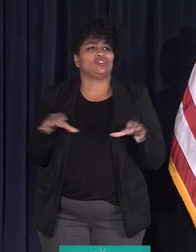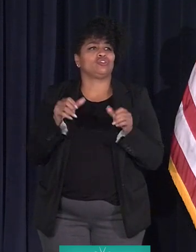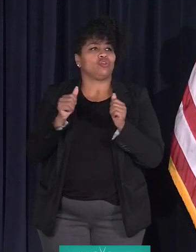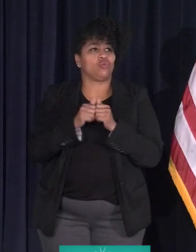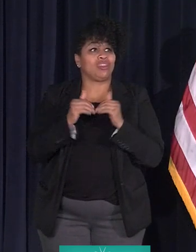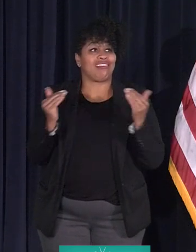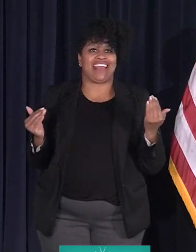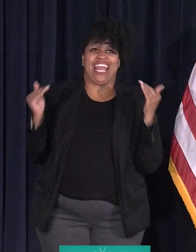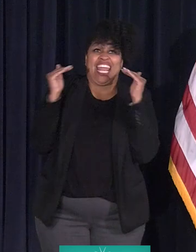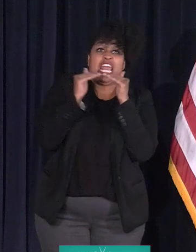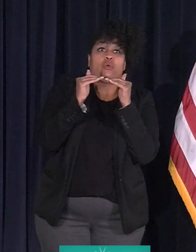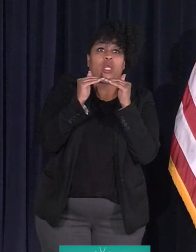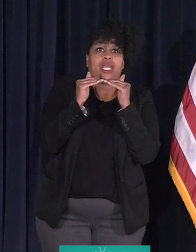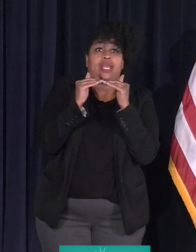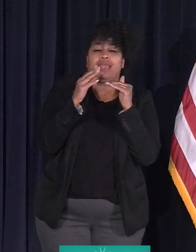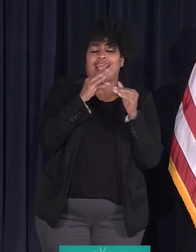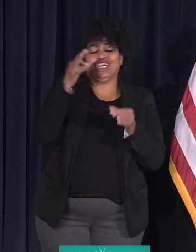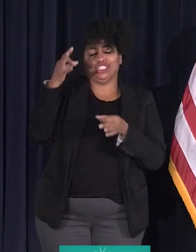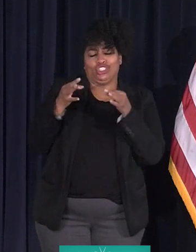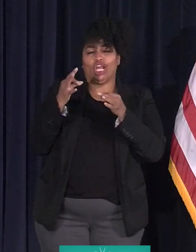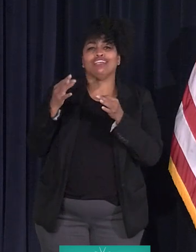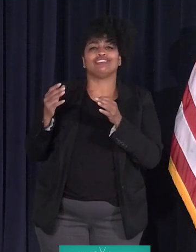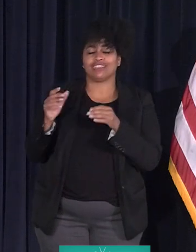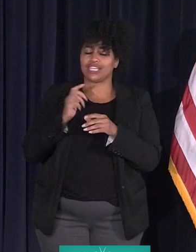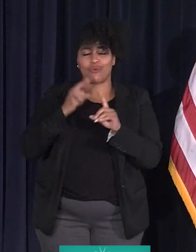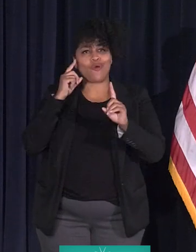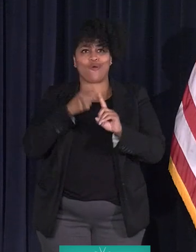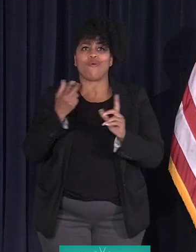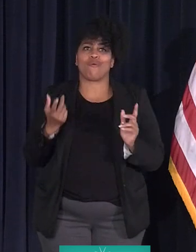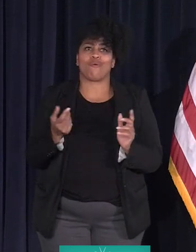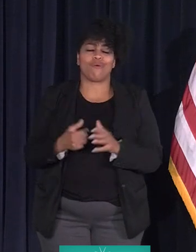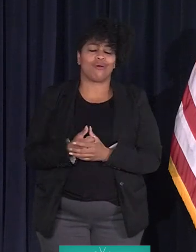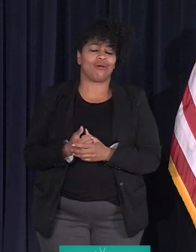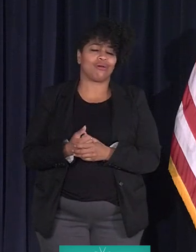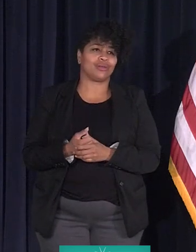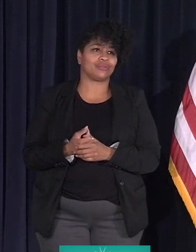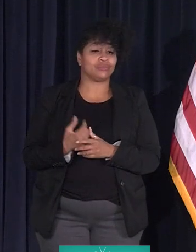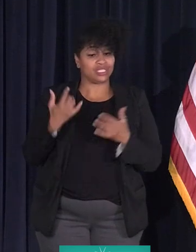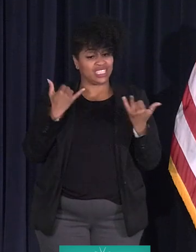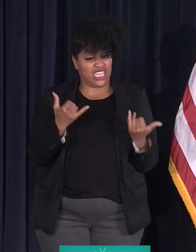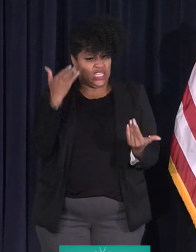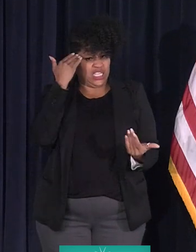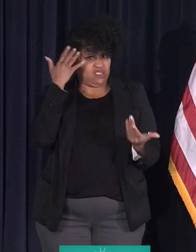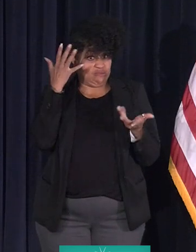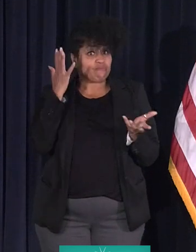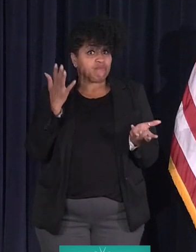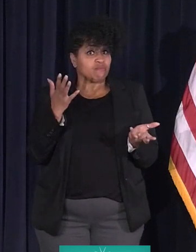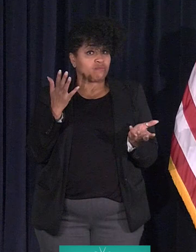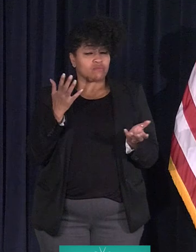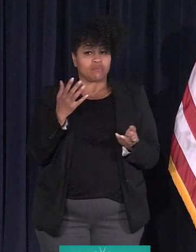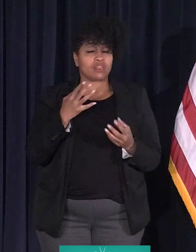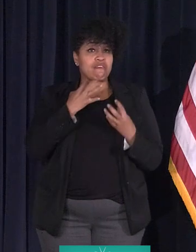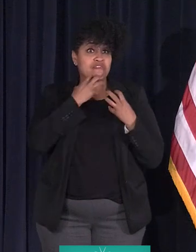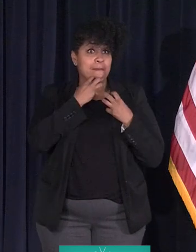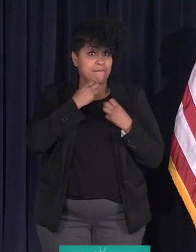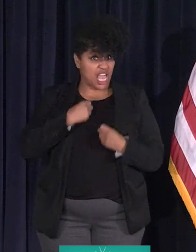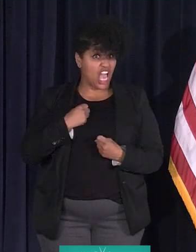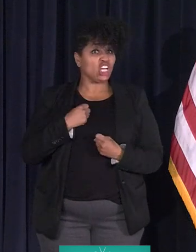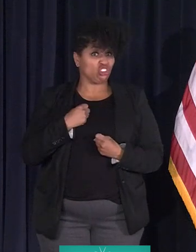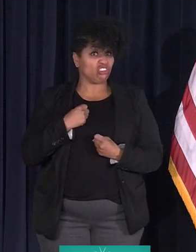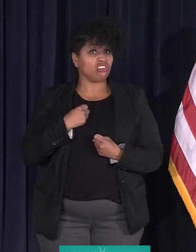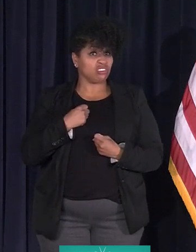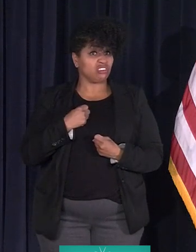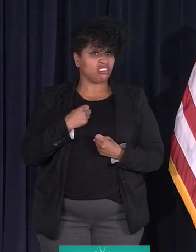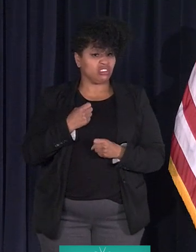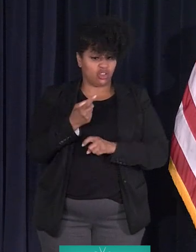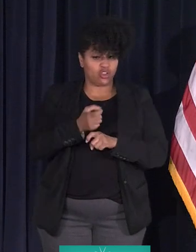with equity at our core and justice as our aim. Here's what we know now. The passion that flamed the summer of